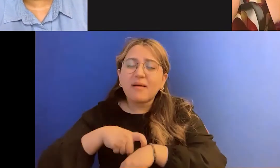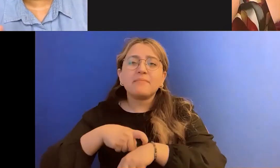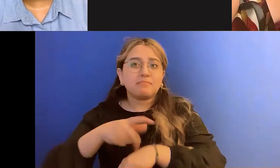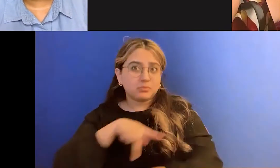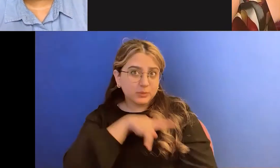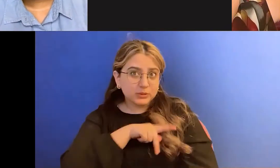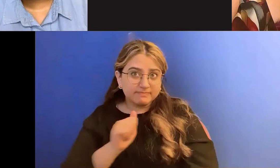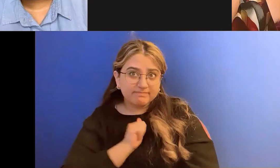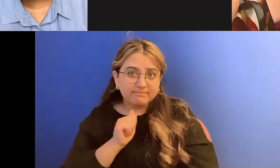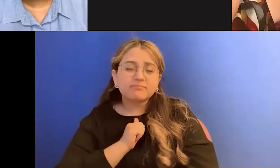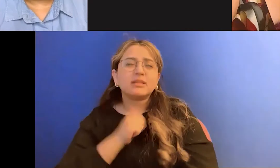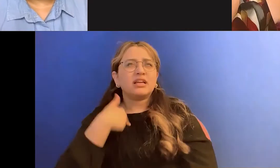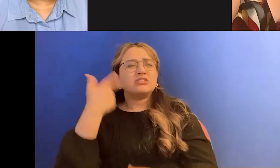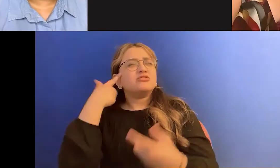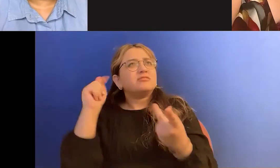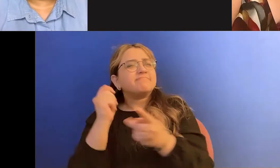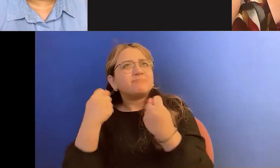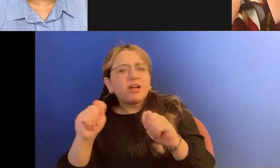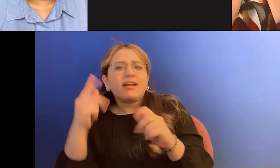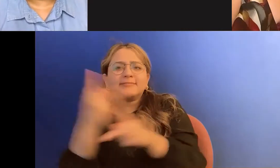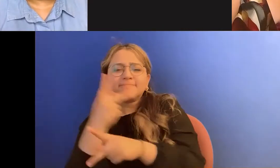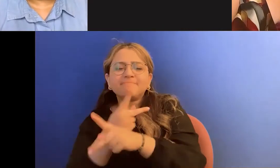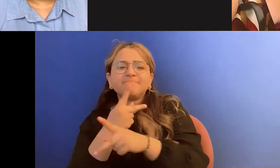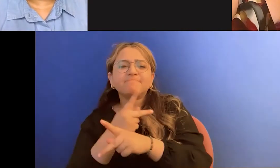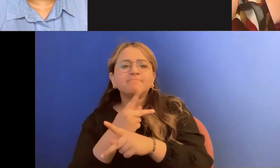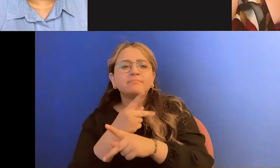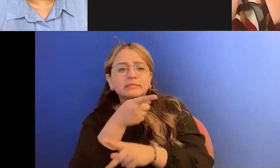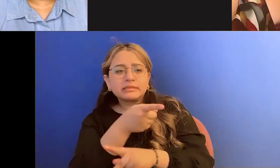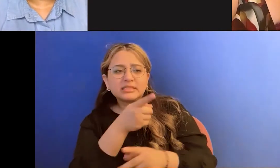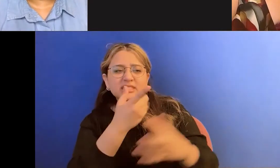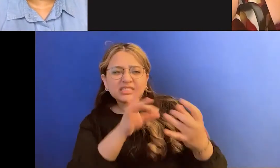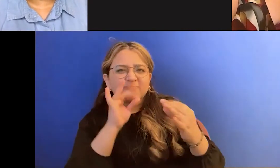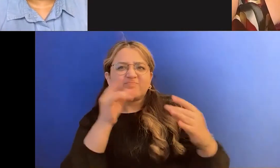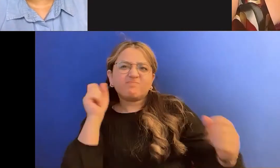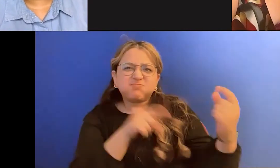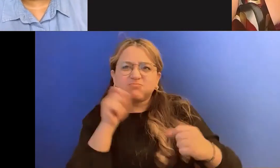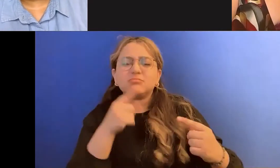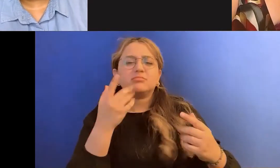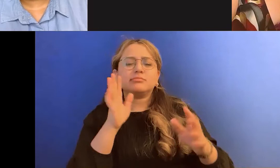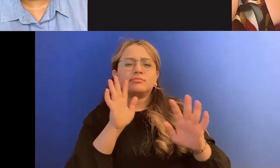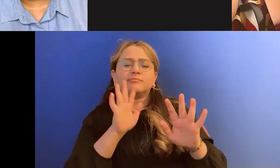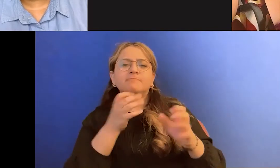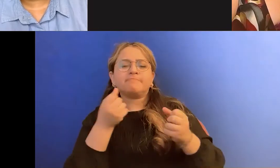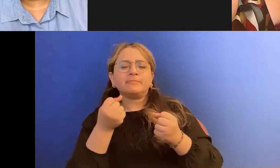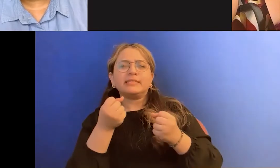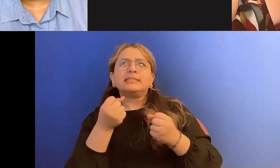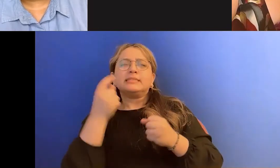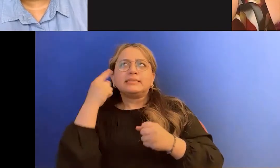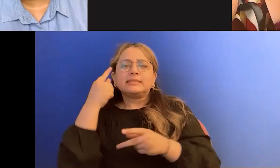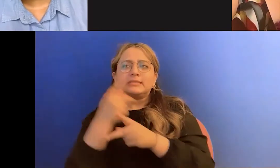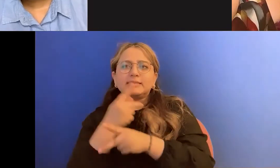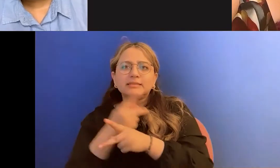of, you know, pick my battles and, um, um, maybe not be as, um,